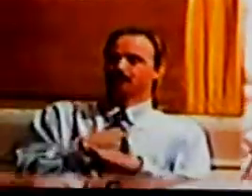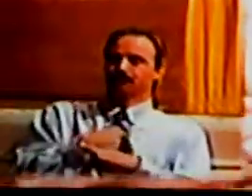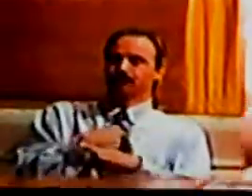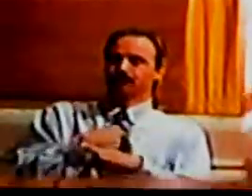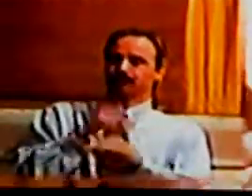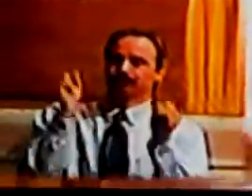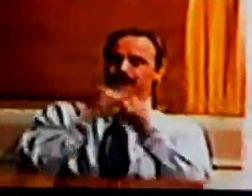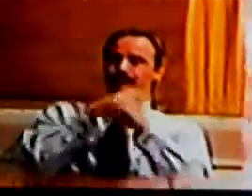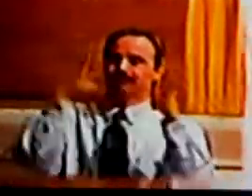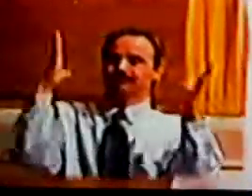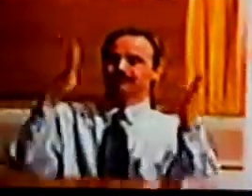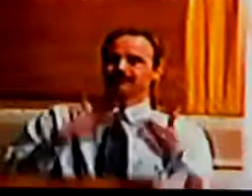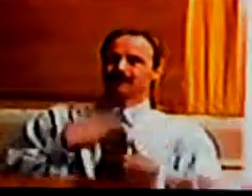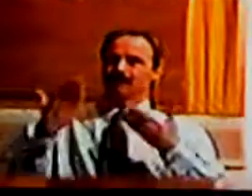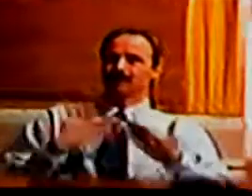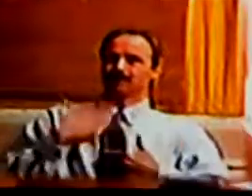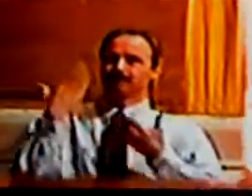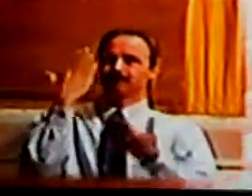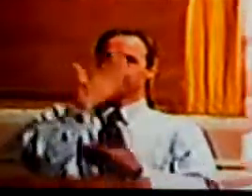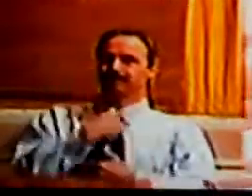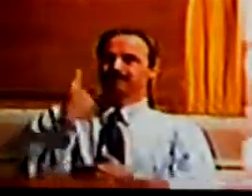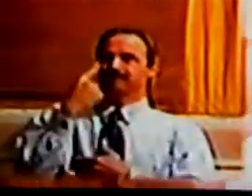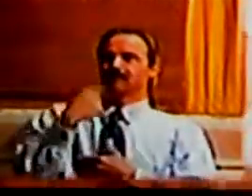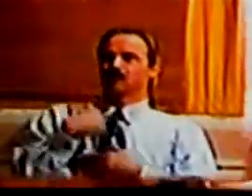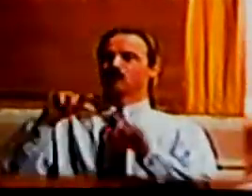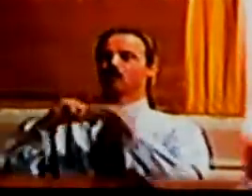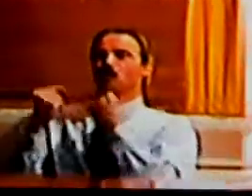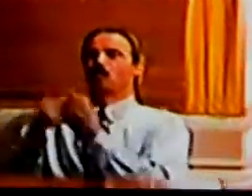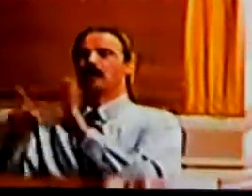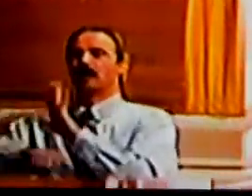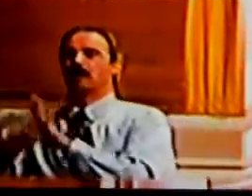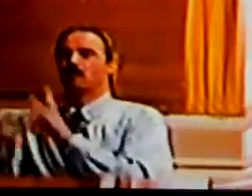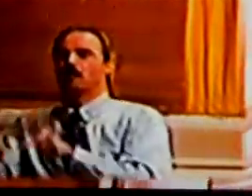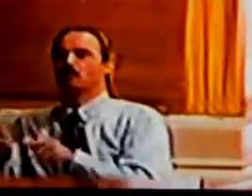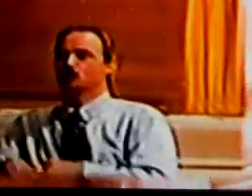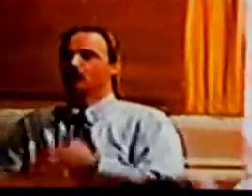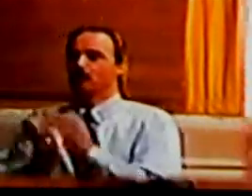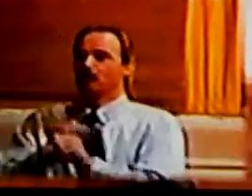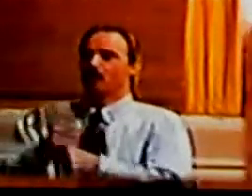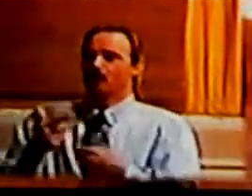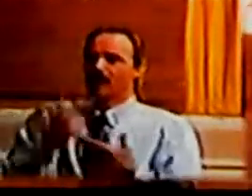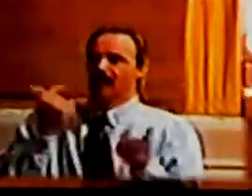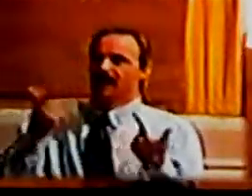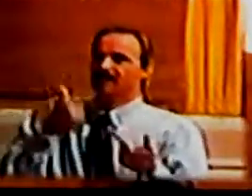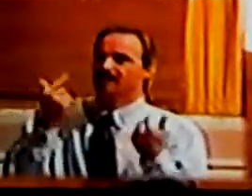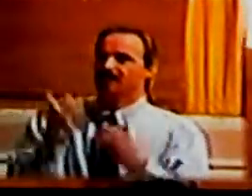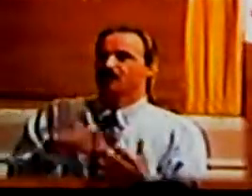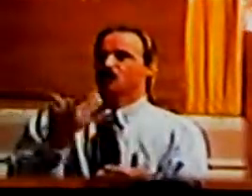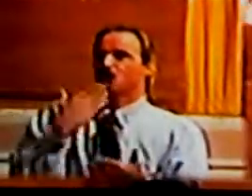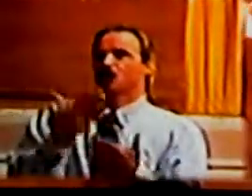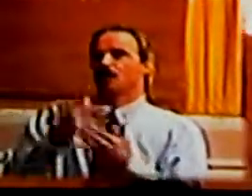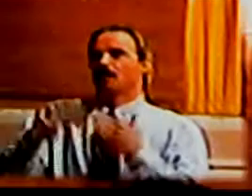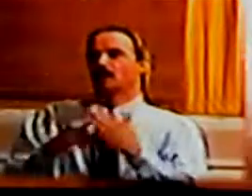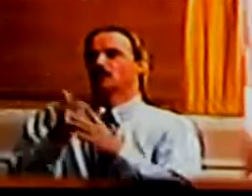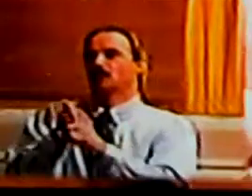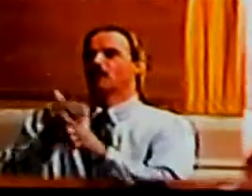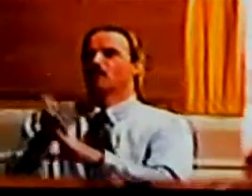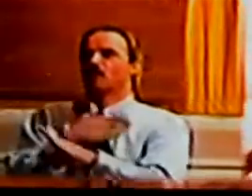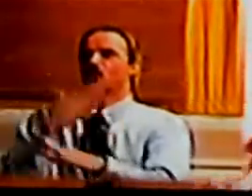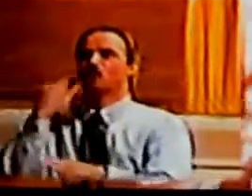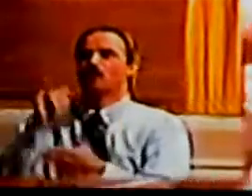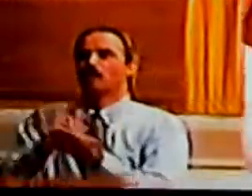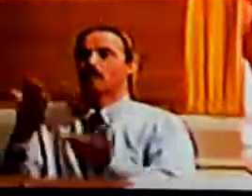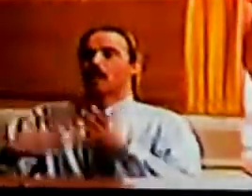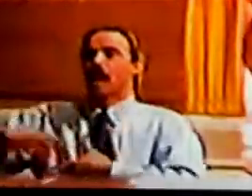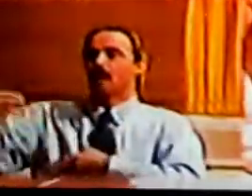you put them in a group of negative people they can start making you laugh start making you feel good about yourself and before you know it maybe the outside things don't change